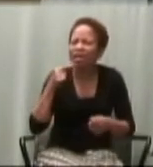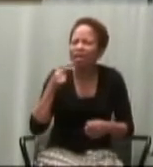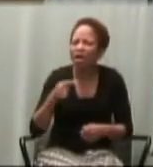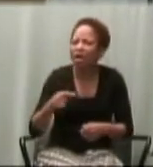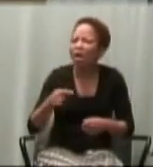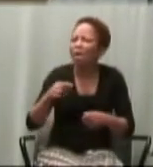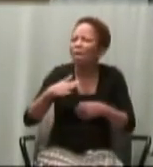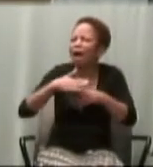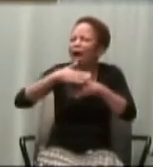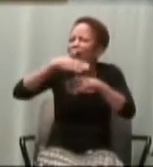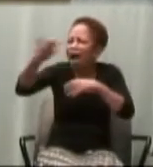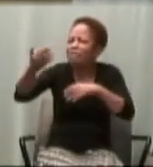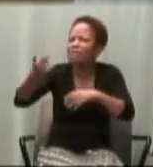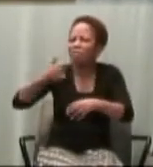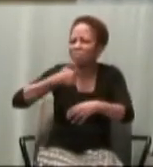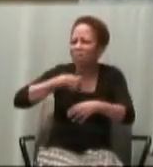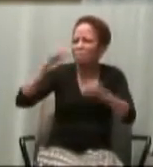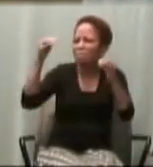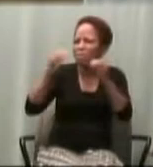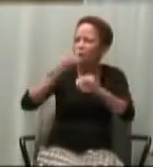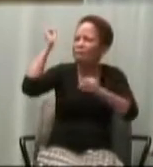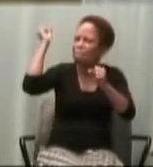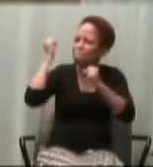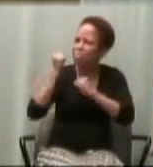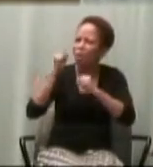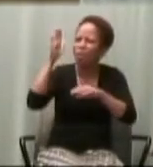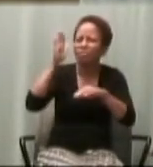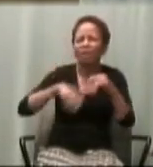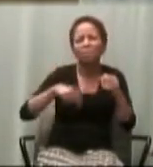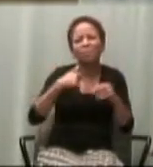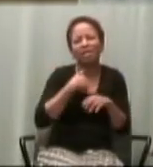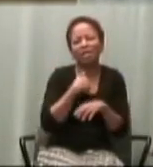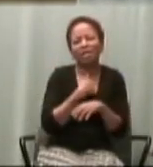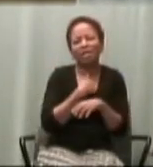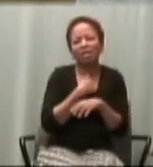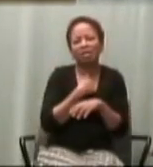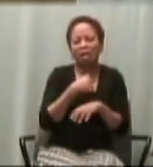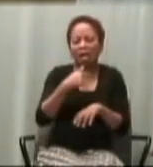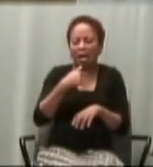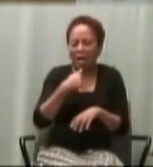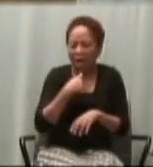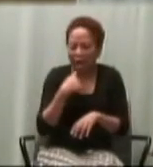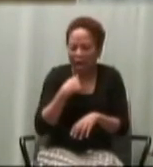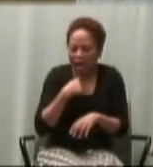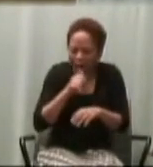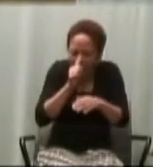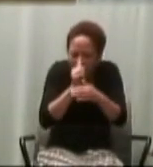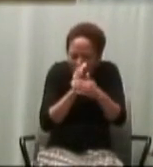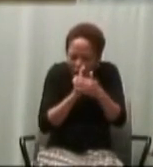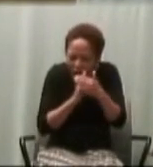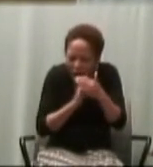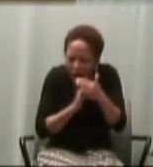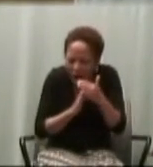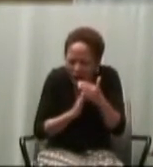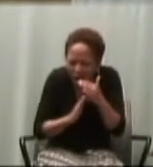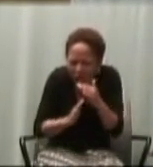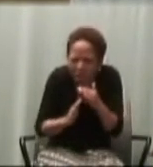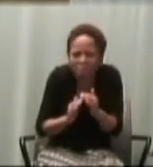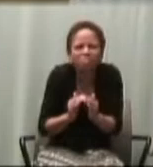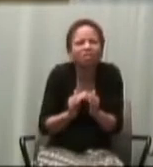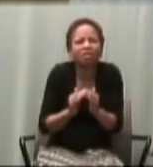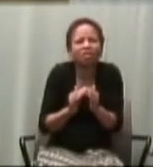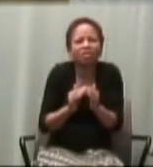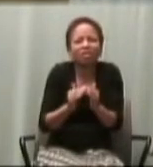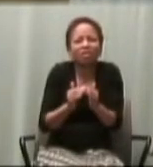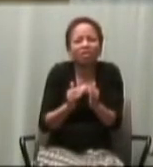someone who is more powerful than I am, and I am not fit to kneel down and do the strap